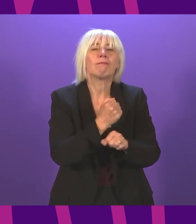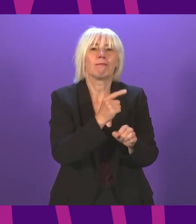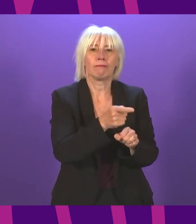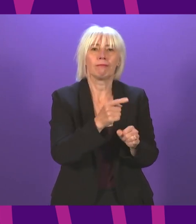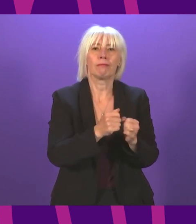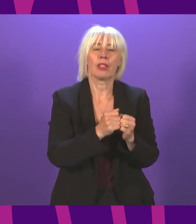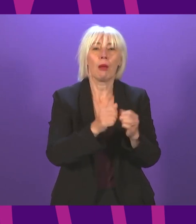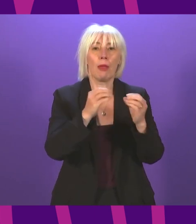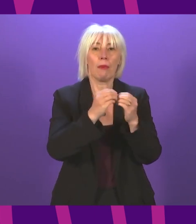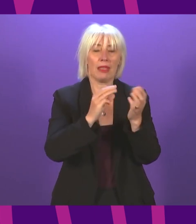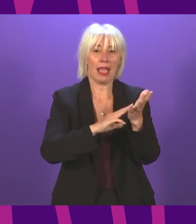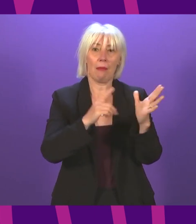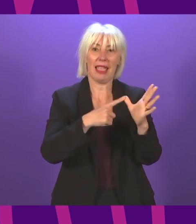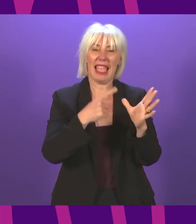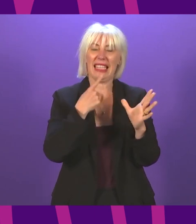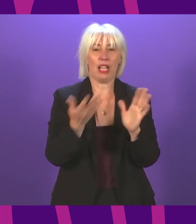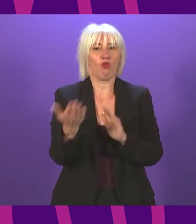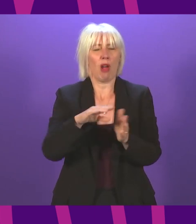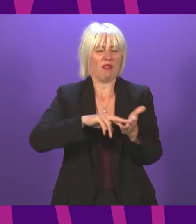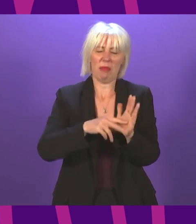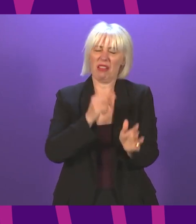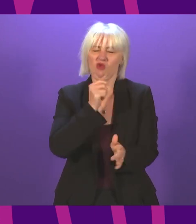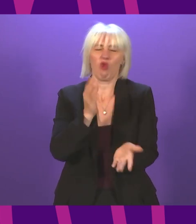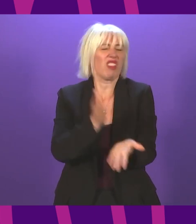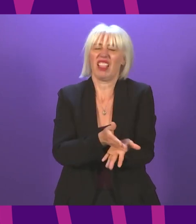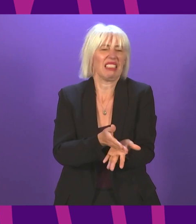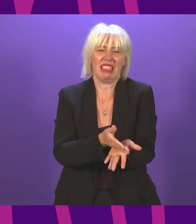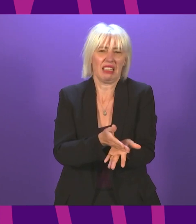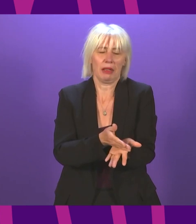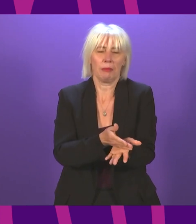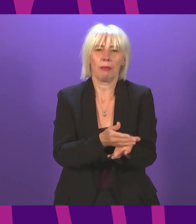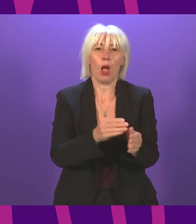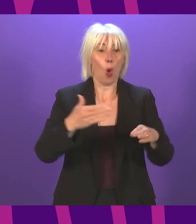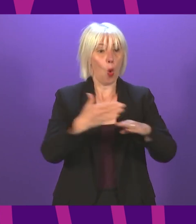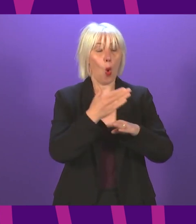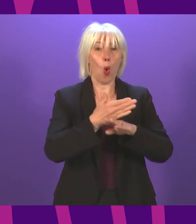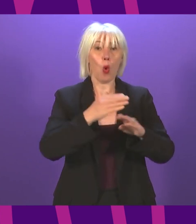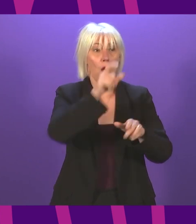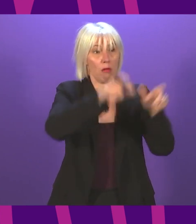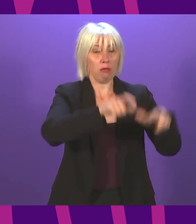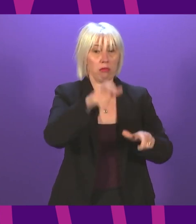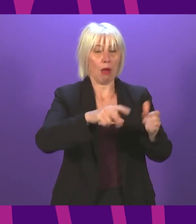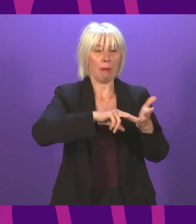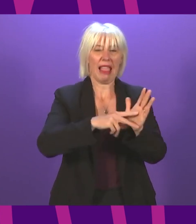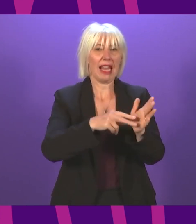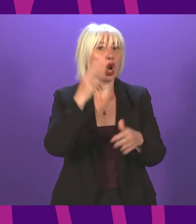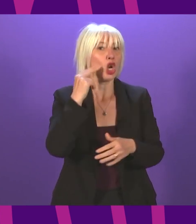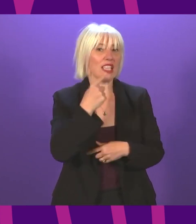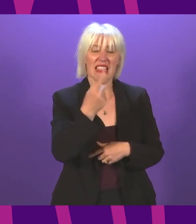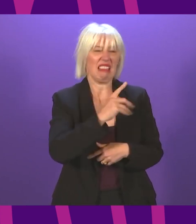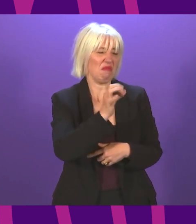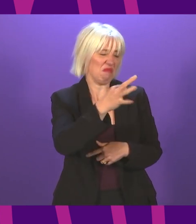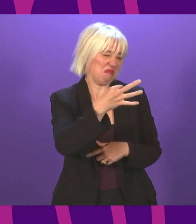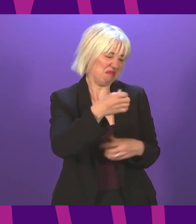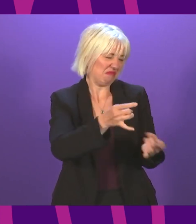plan that the BMA called unrealistic. A workforce plan that nurses have called woefully poor. A recovery plan